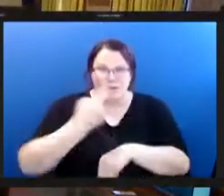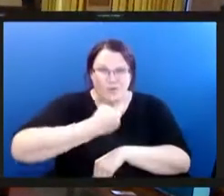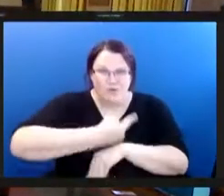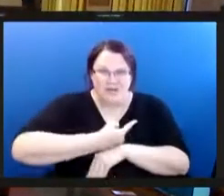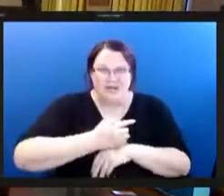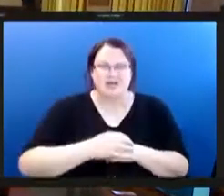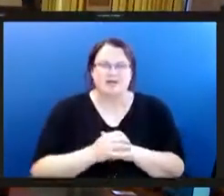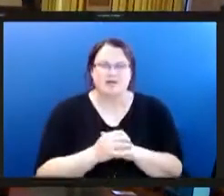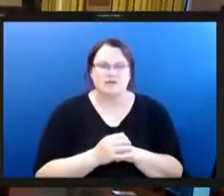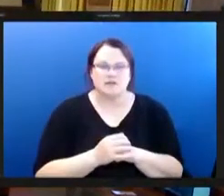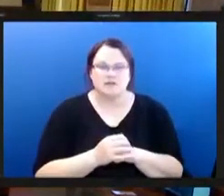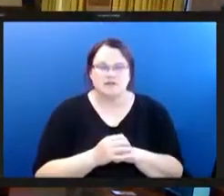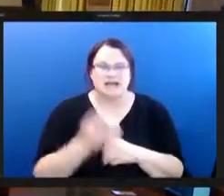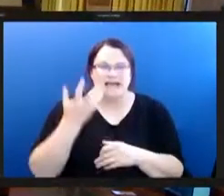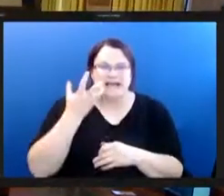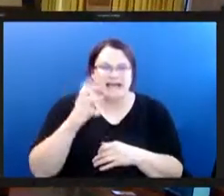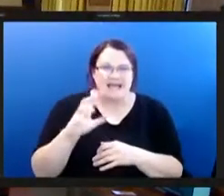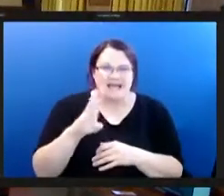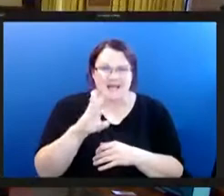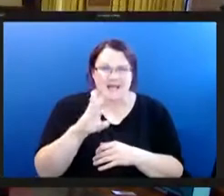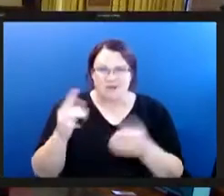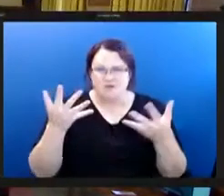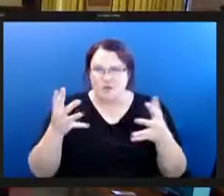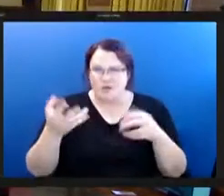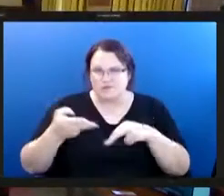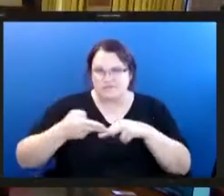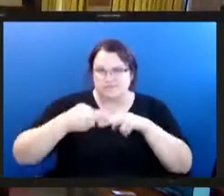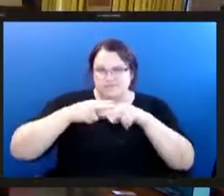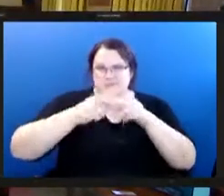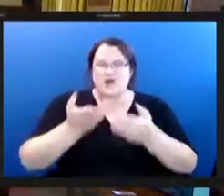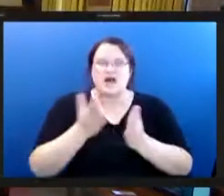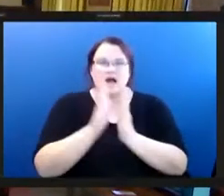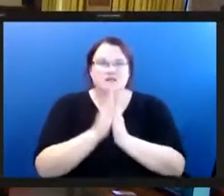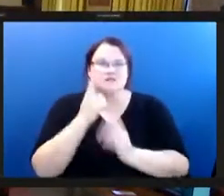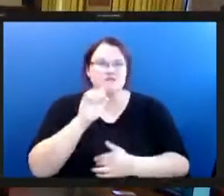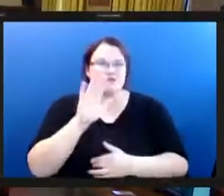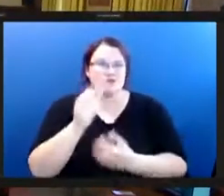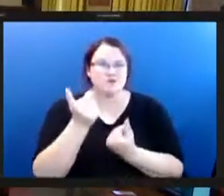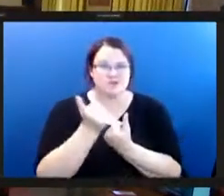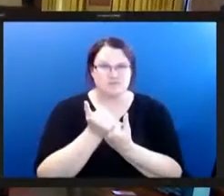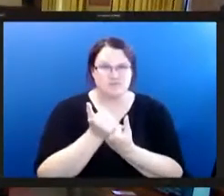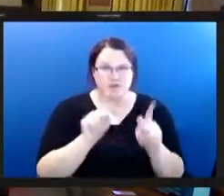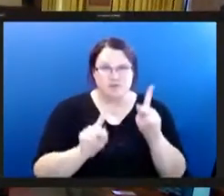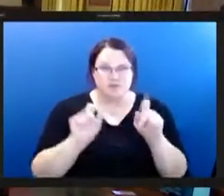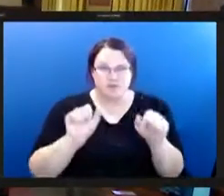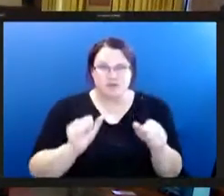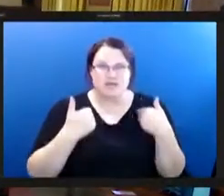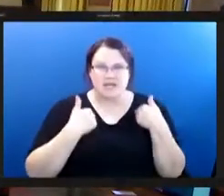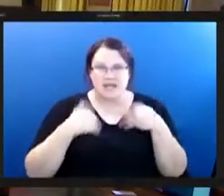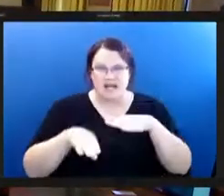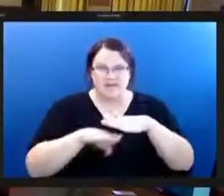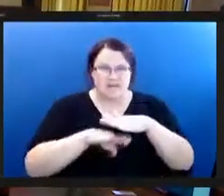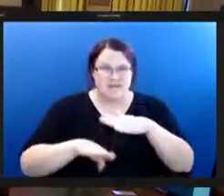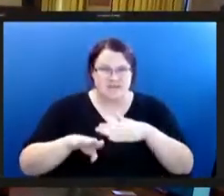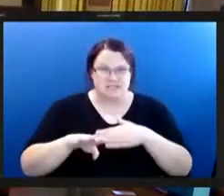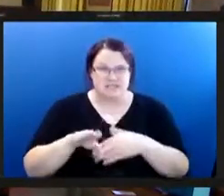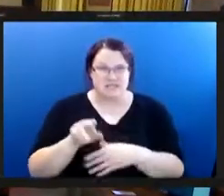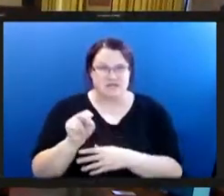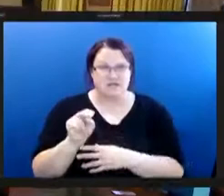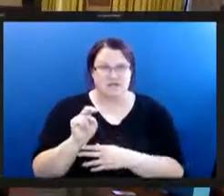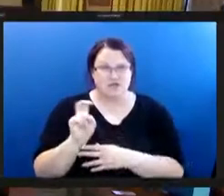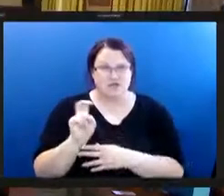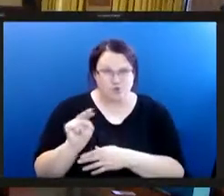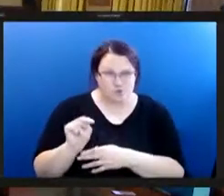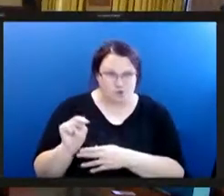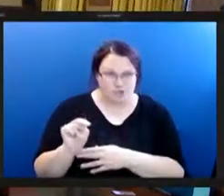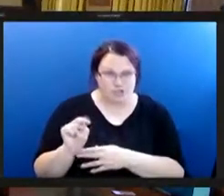we're asking for your support so people can have basic nutrition and